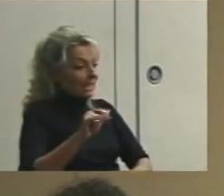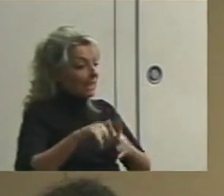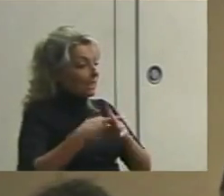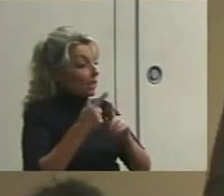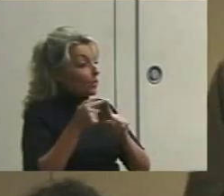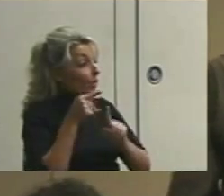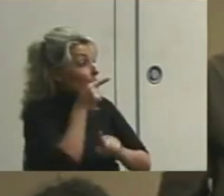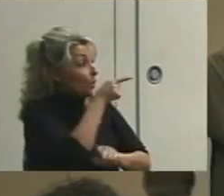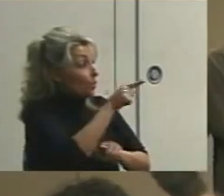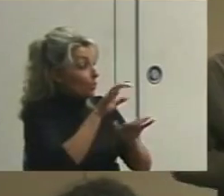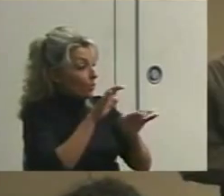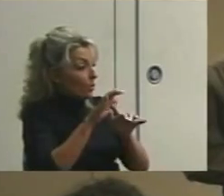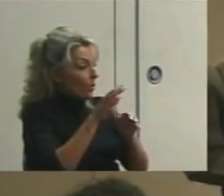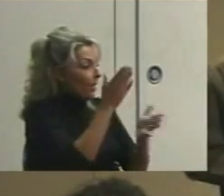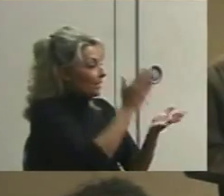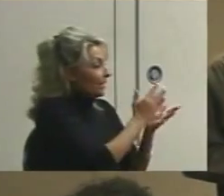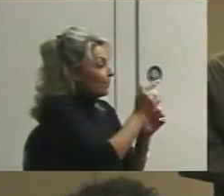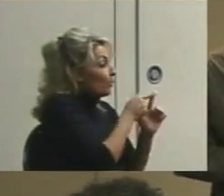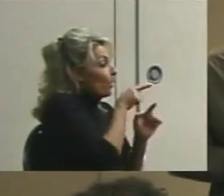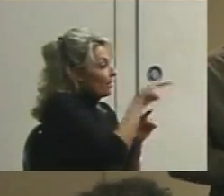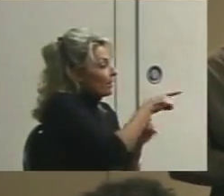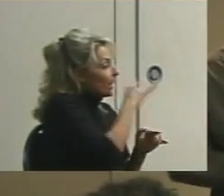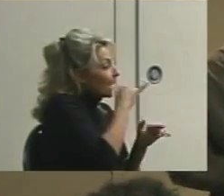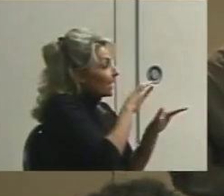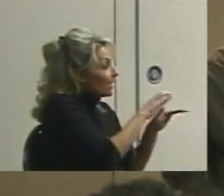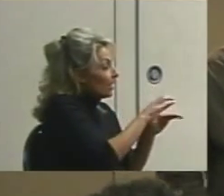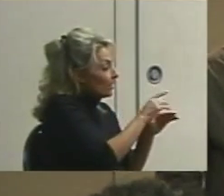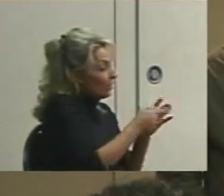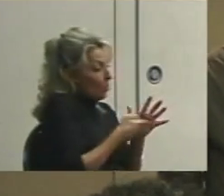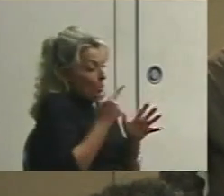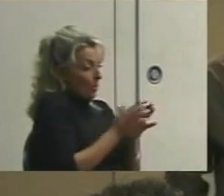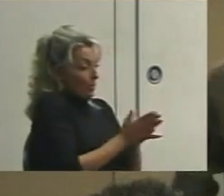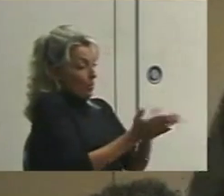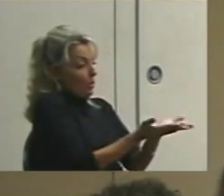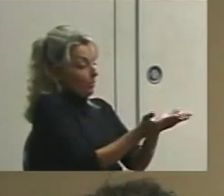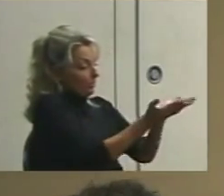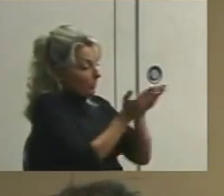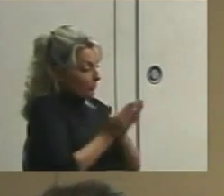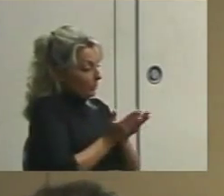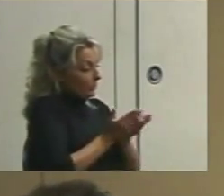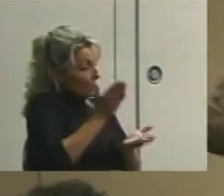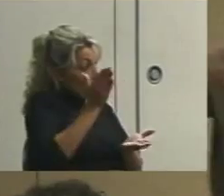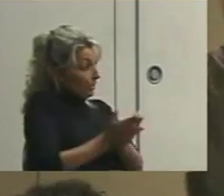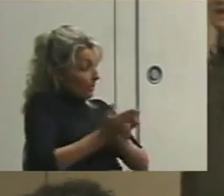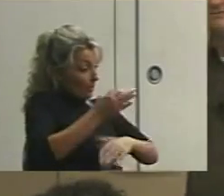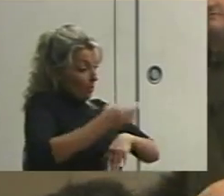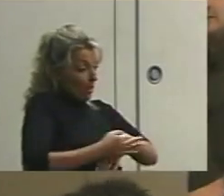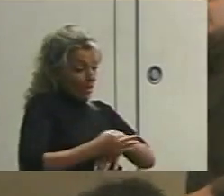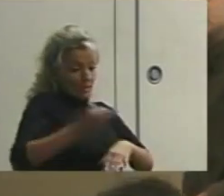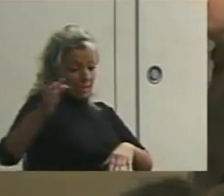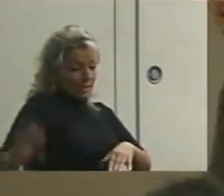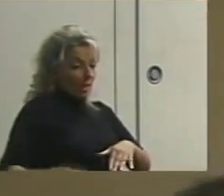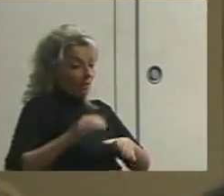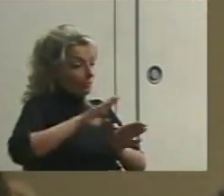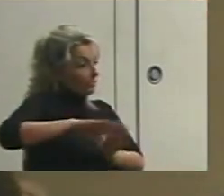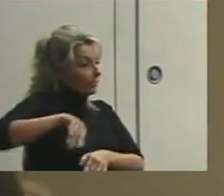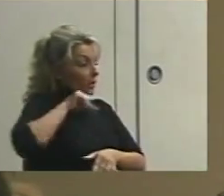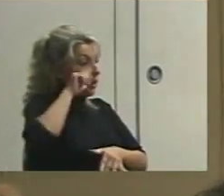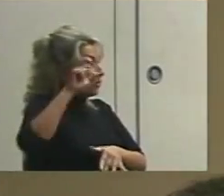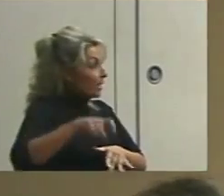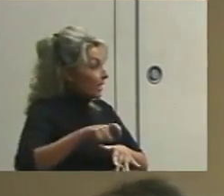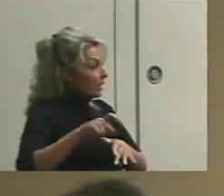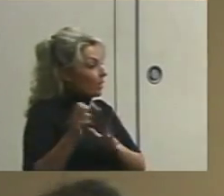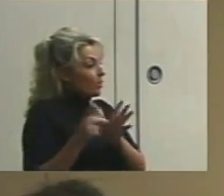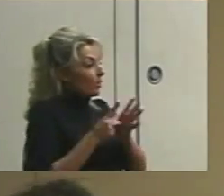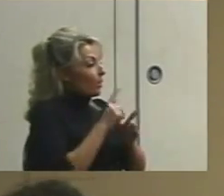what they do. Once they get their book out, you stop the watch, set it down, and we don't need it again. You go back when the whole